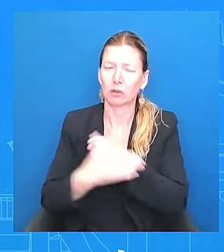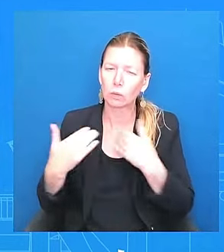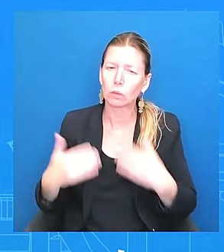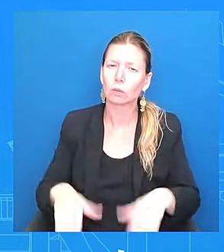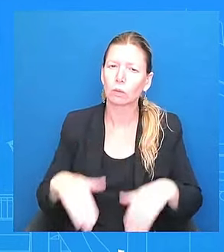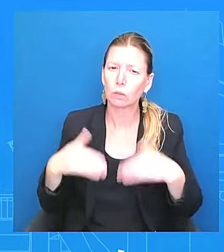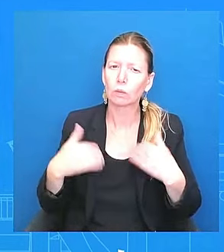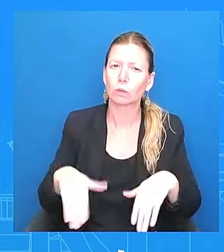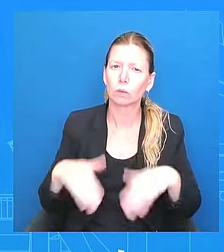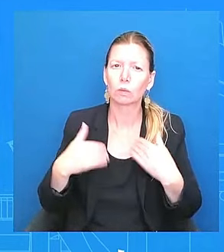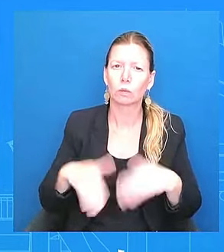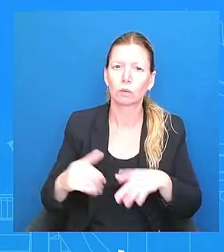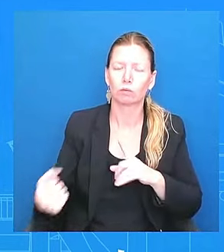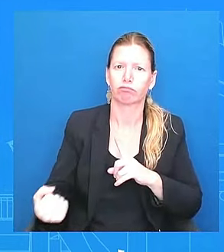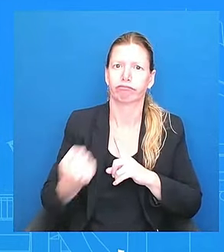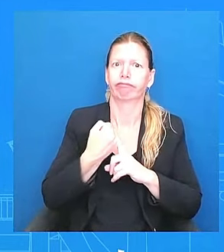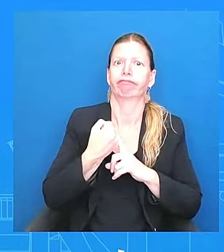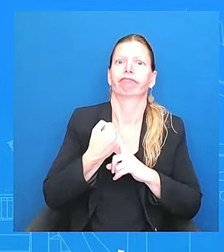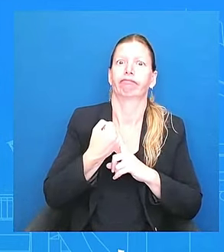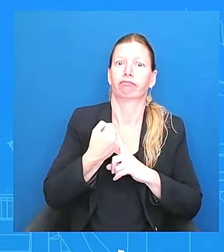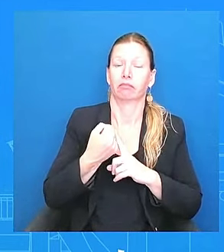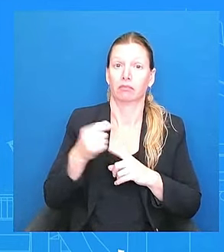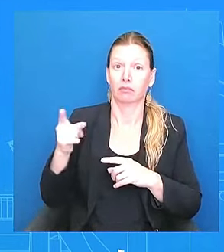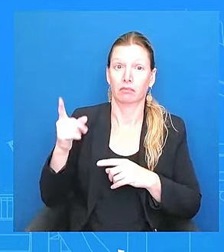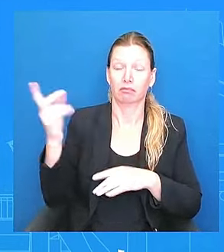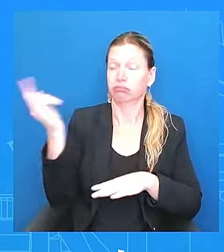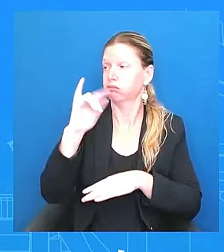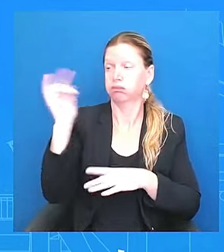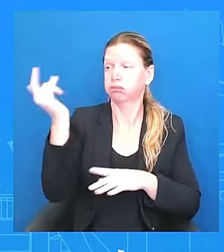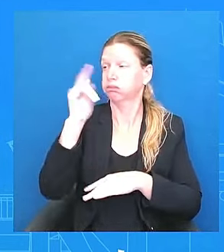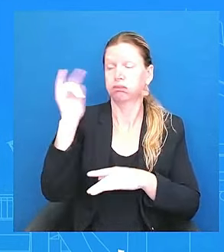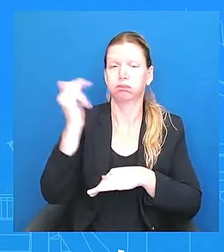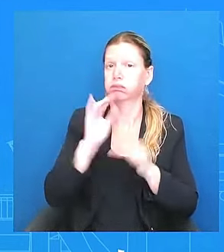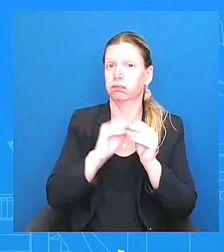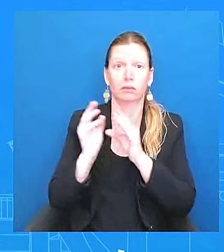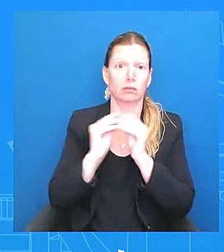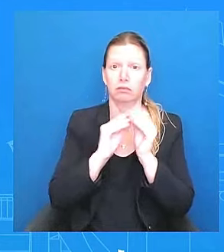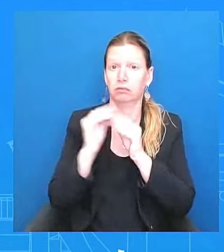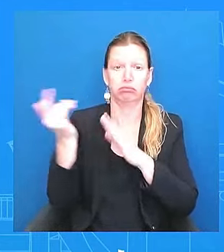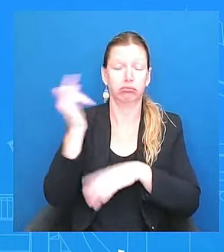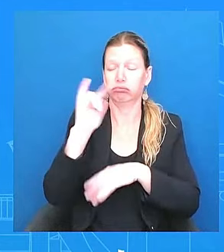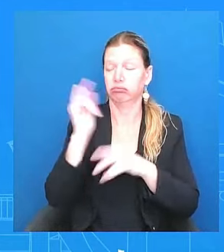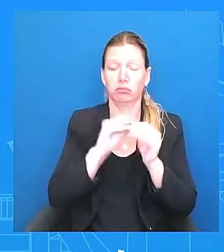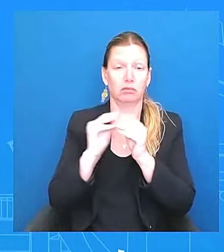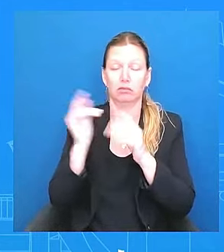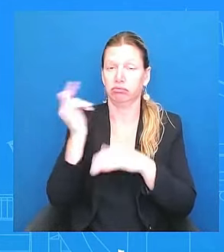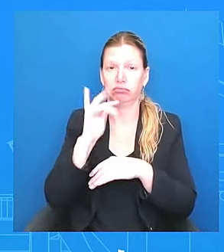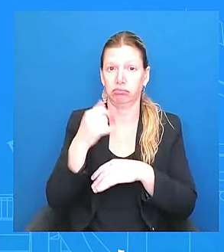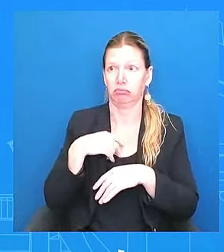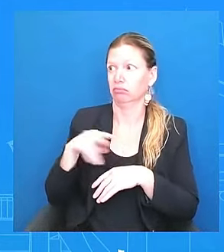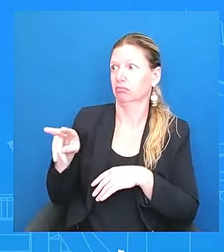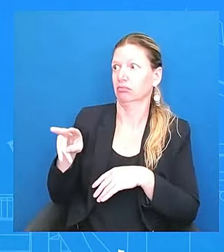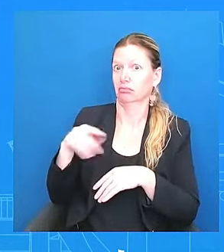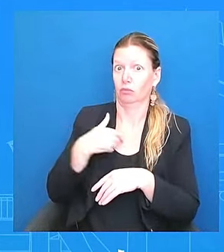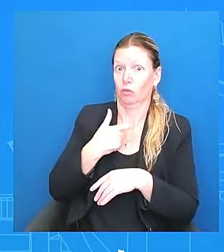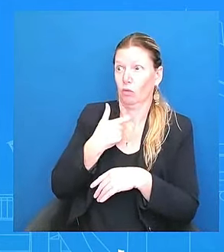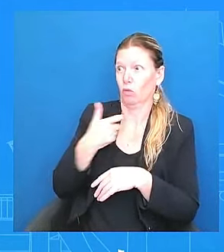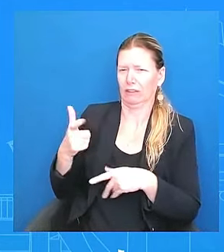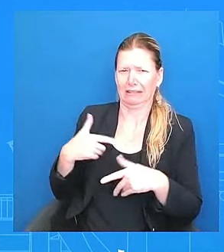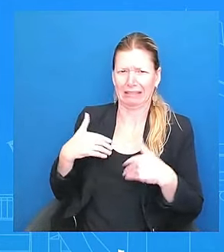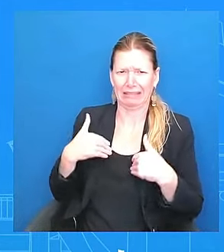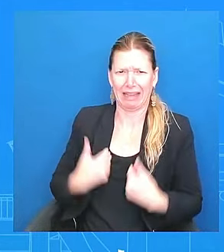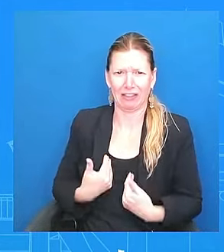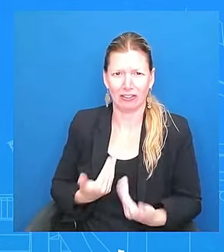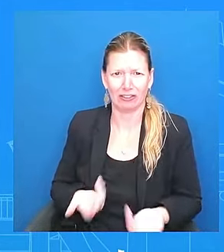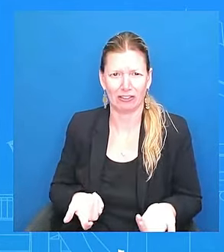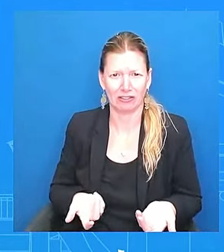meetings and traveling. And so, uh, I think that's what he was speaking to. And I don't think it, it has a toll on if, regardless of what age you